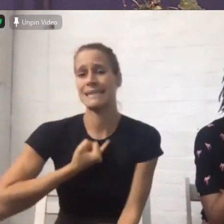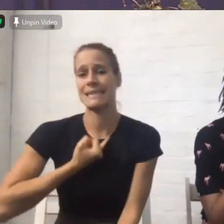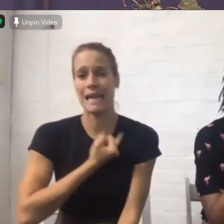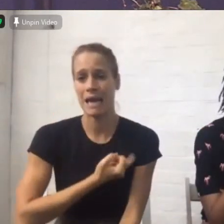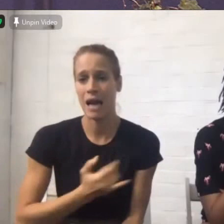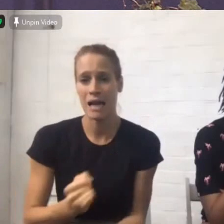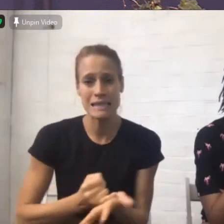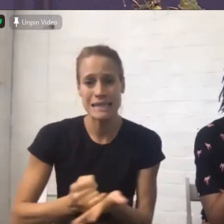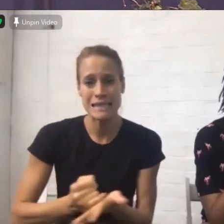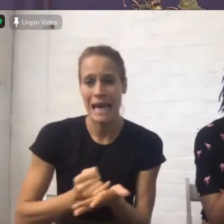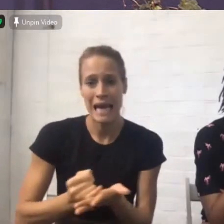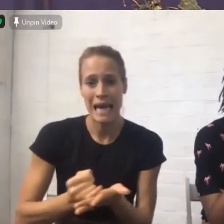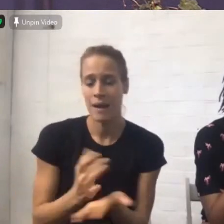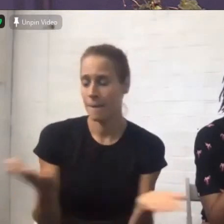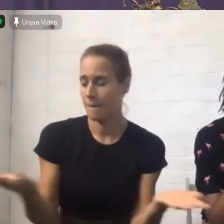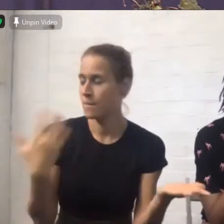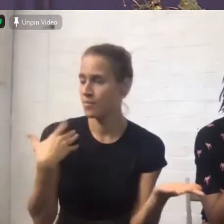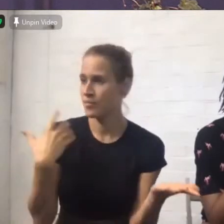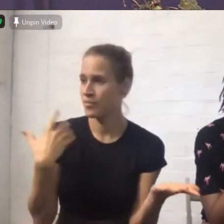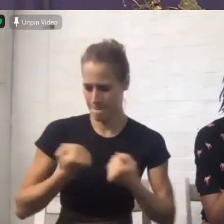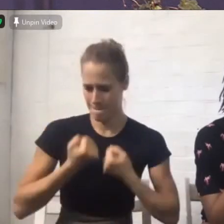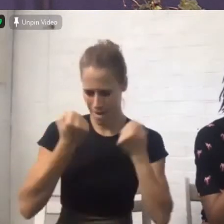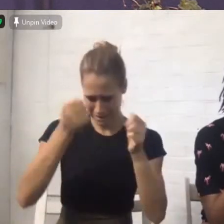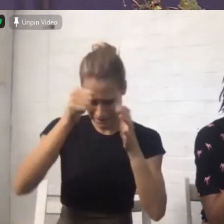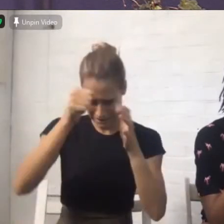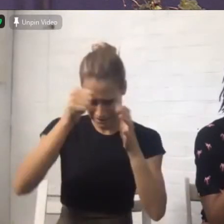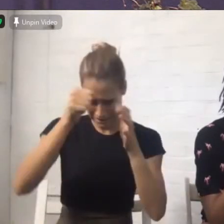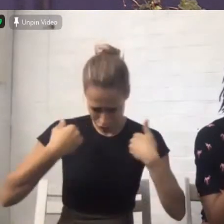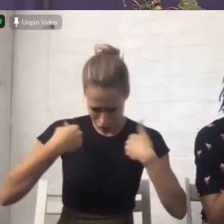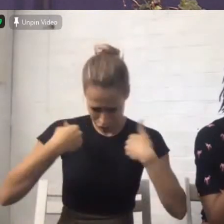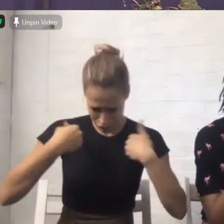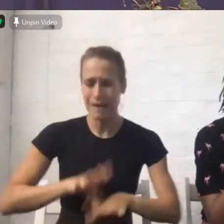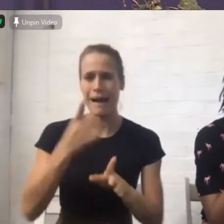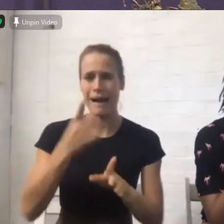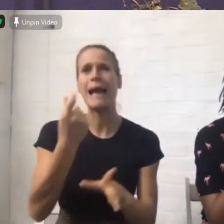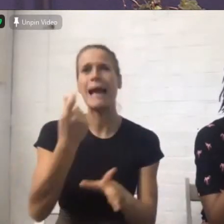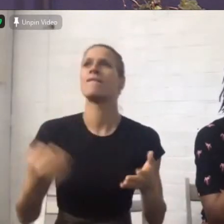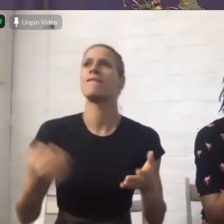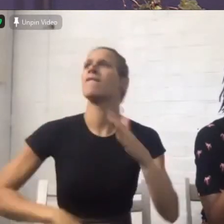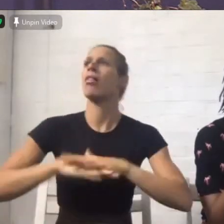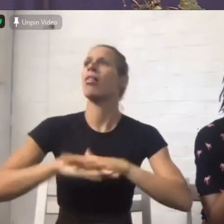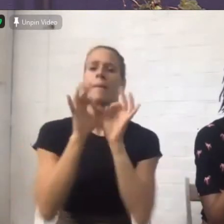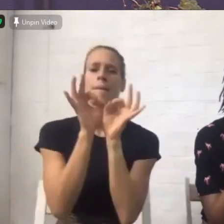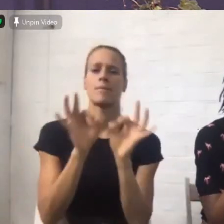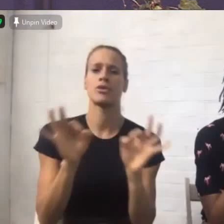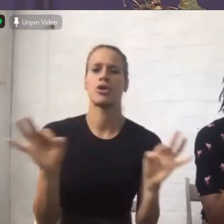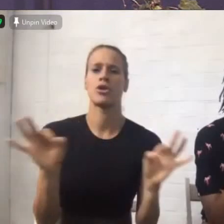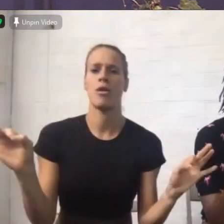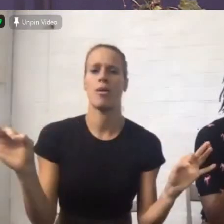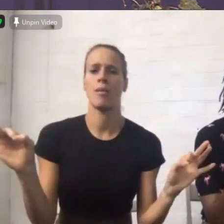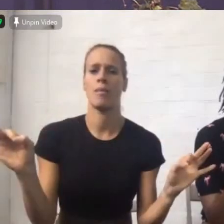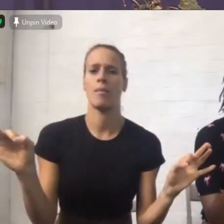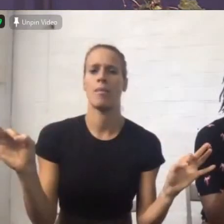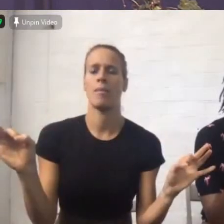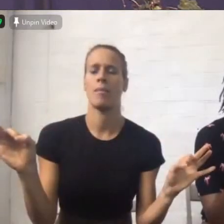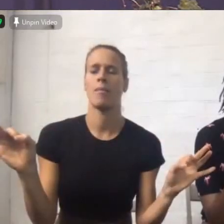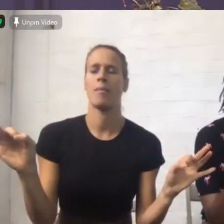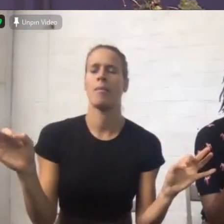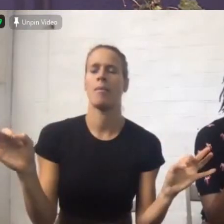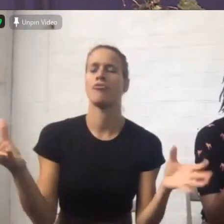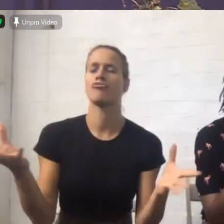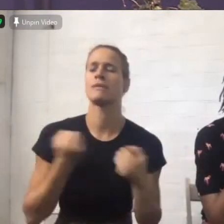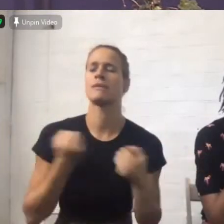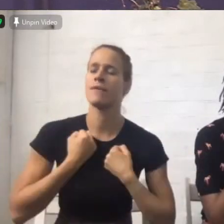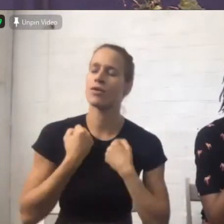the shalom of God and I receive you now into my heart into my life